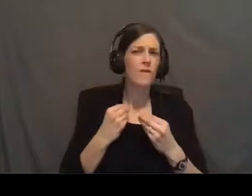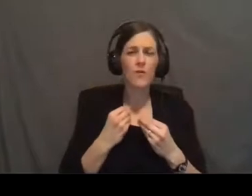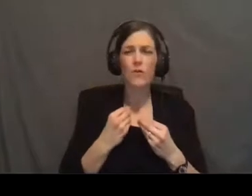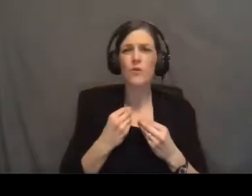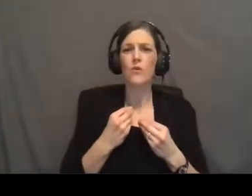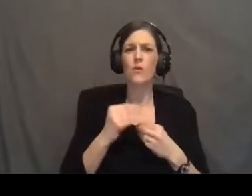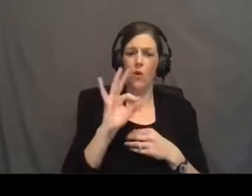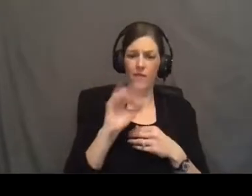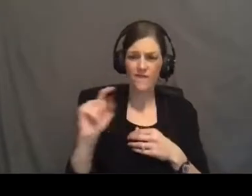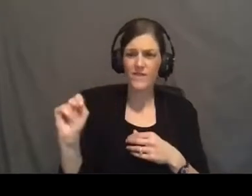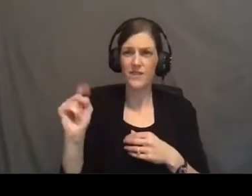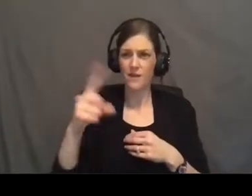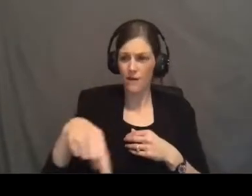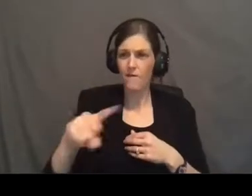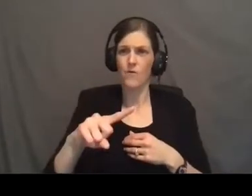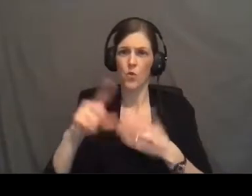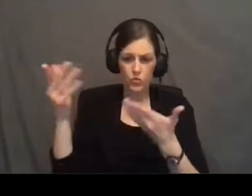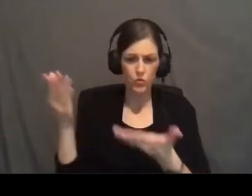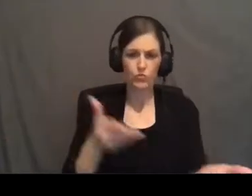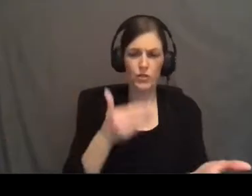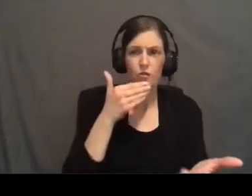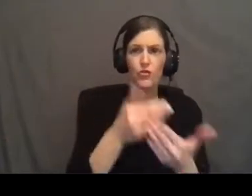feet of those who bring good news